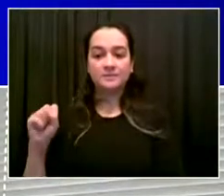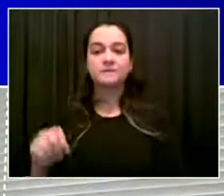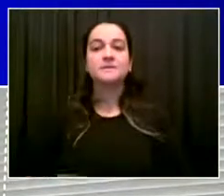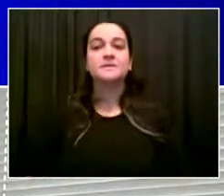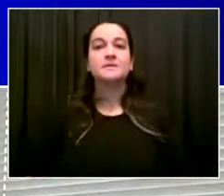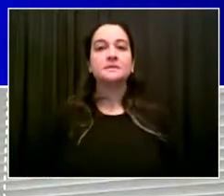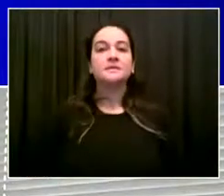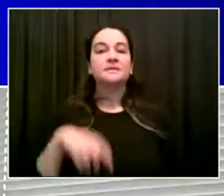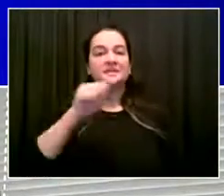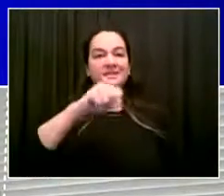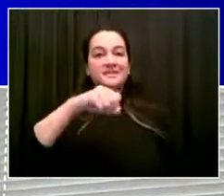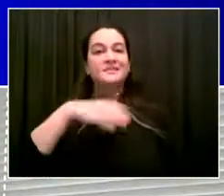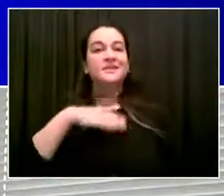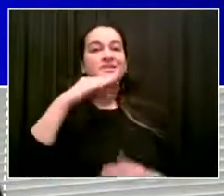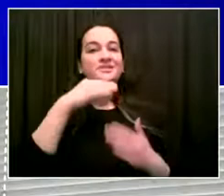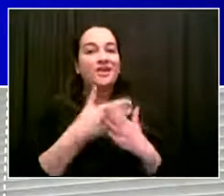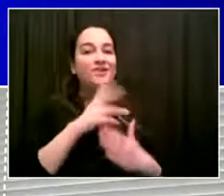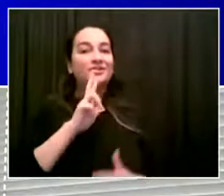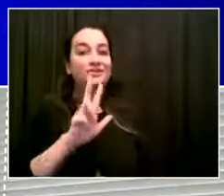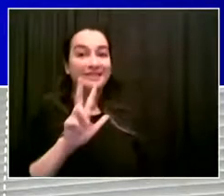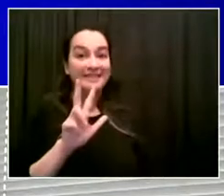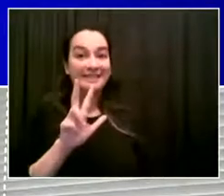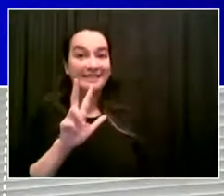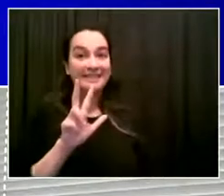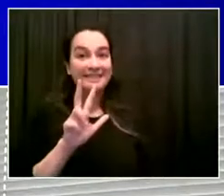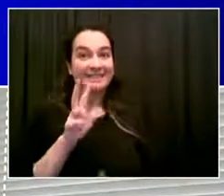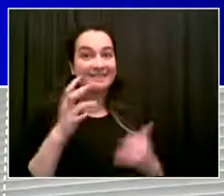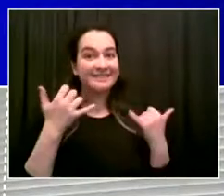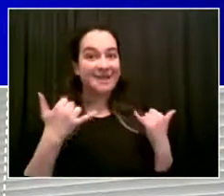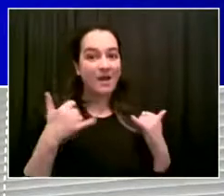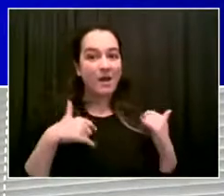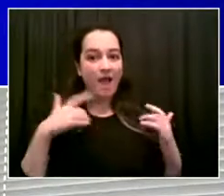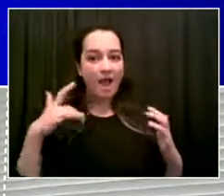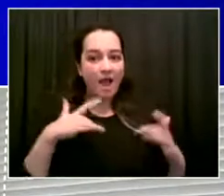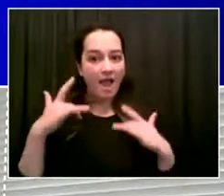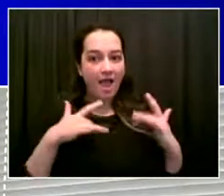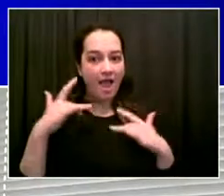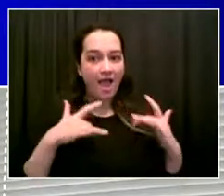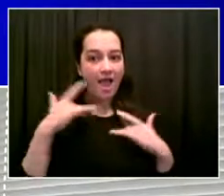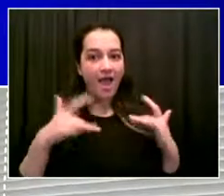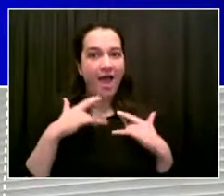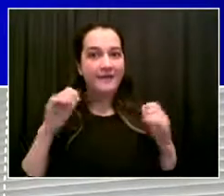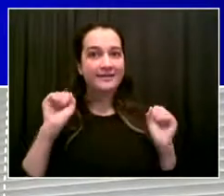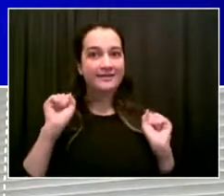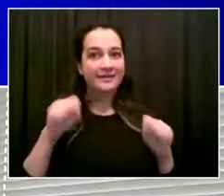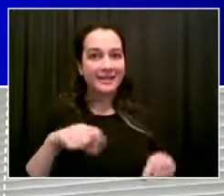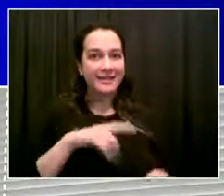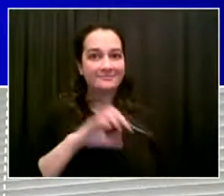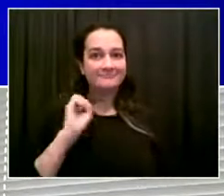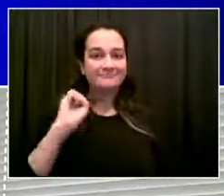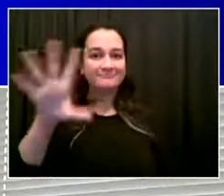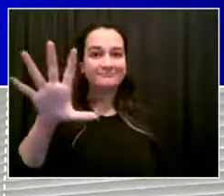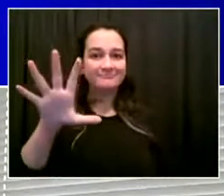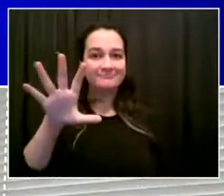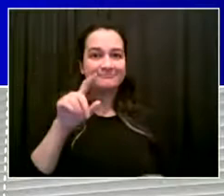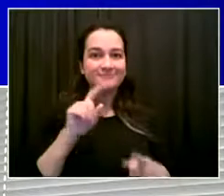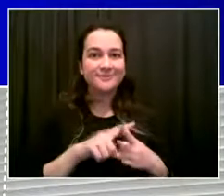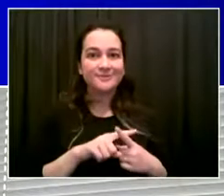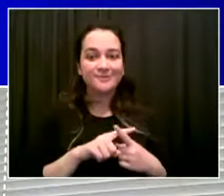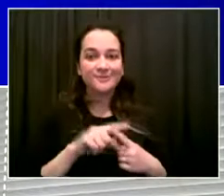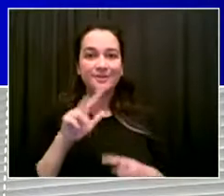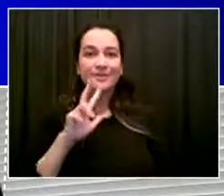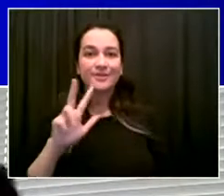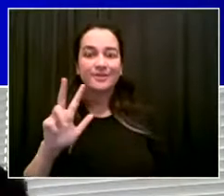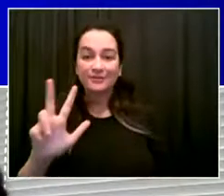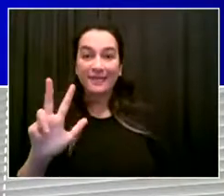that will make it easier for countless families like mine to stay in New York City and thrive. My family will be applying for